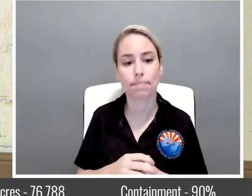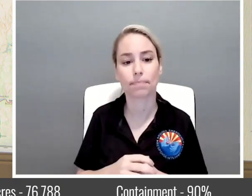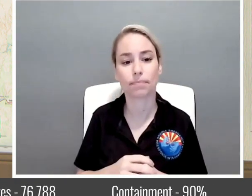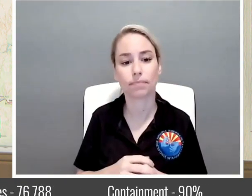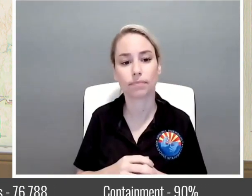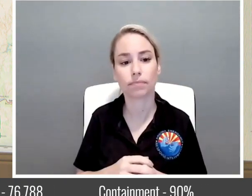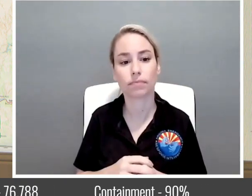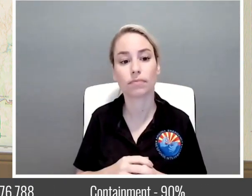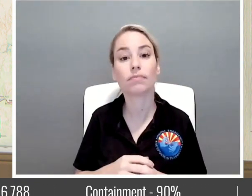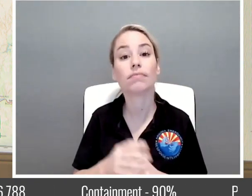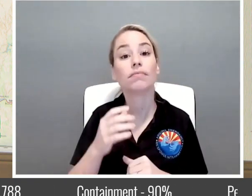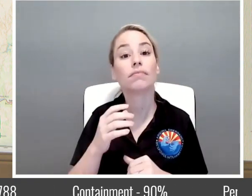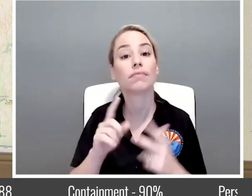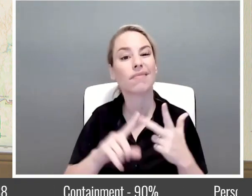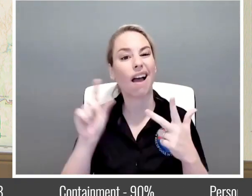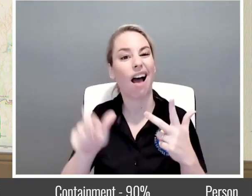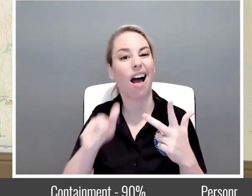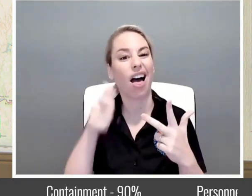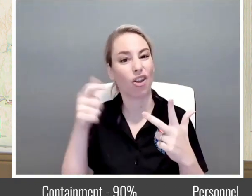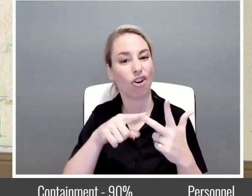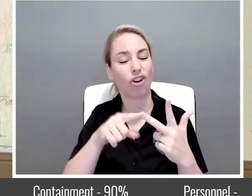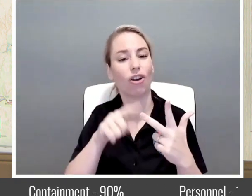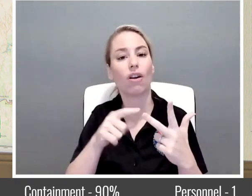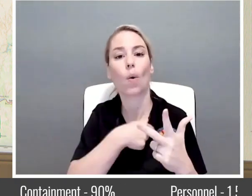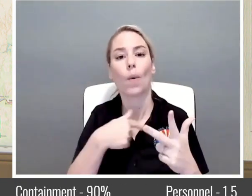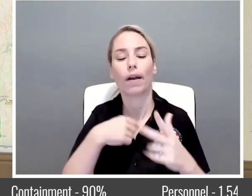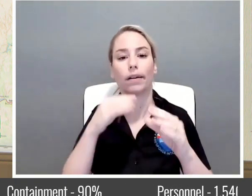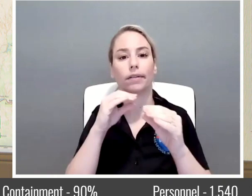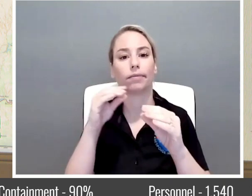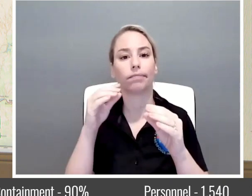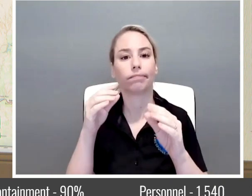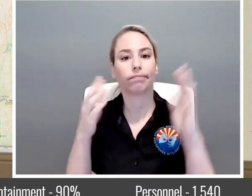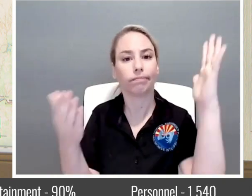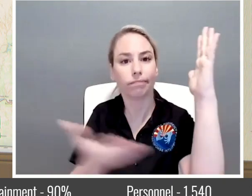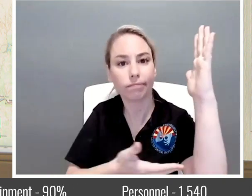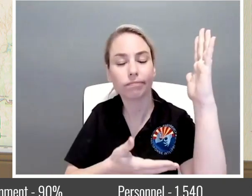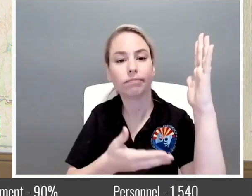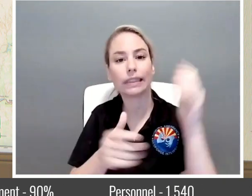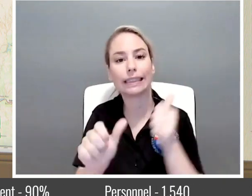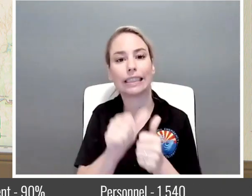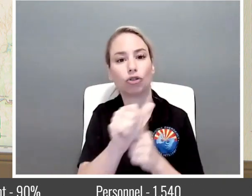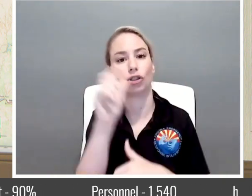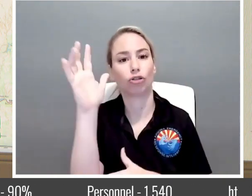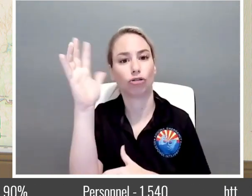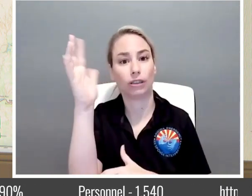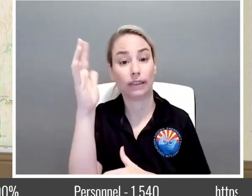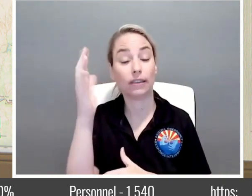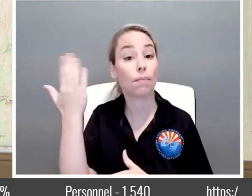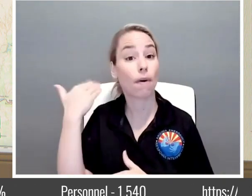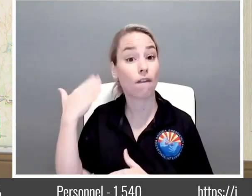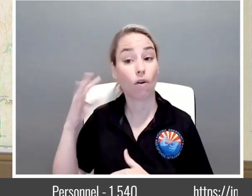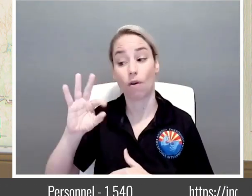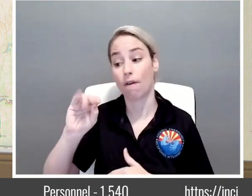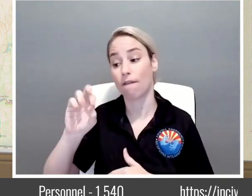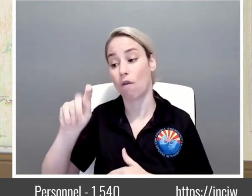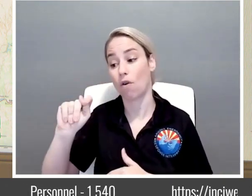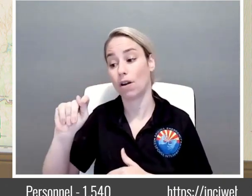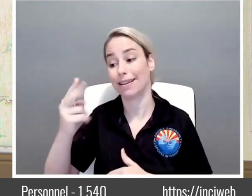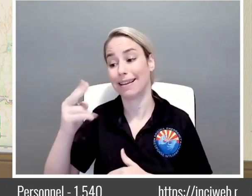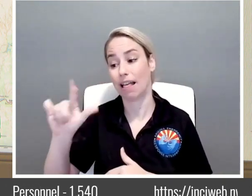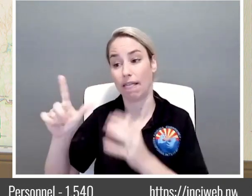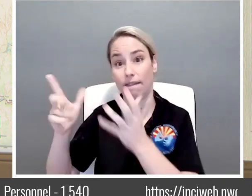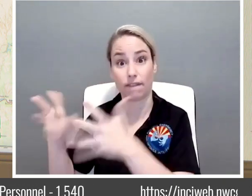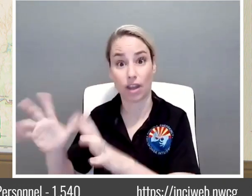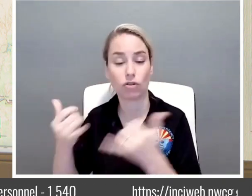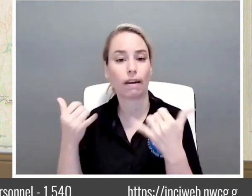our hazard tree abatement what the one group that's working on Forest Hill Road is now working out towards Sugar Pine and then we